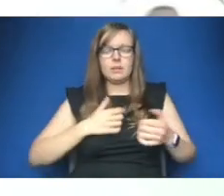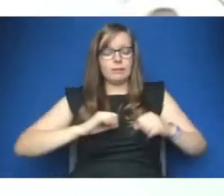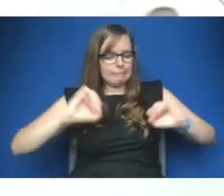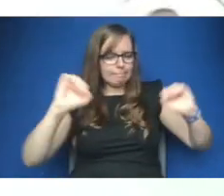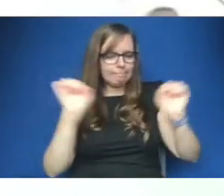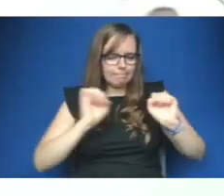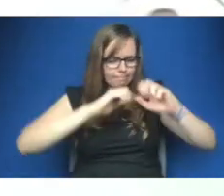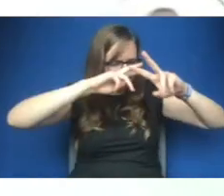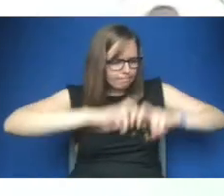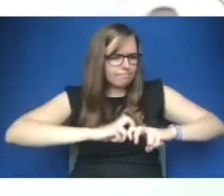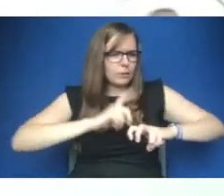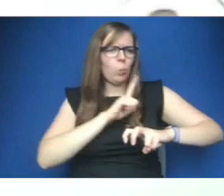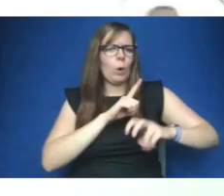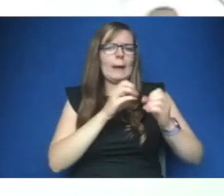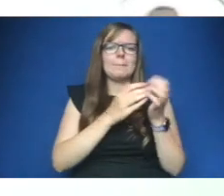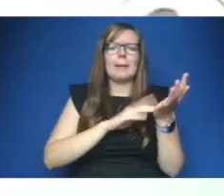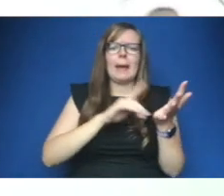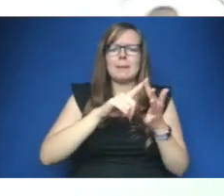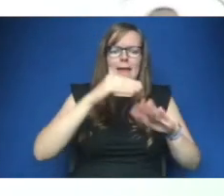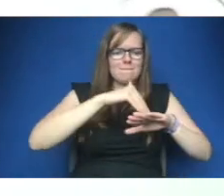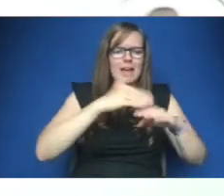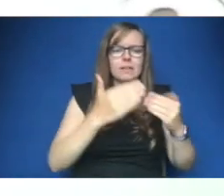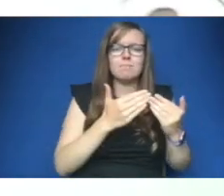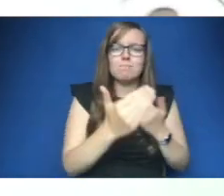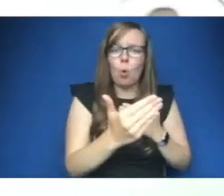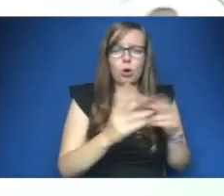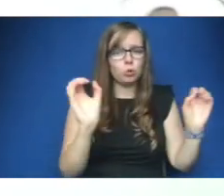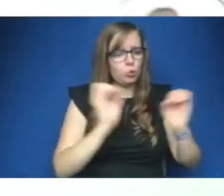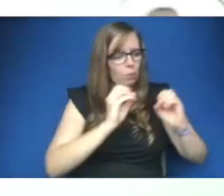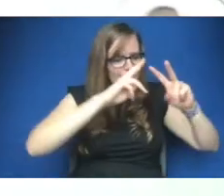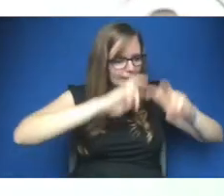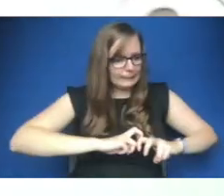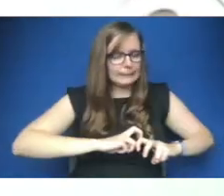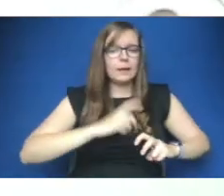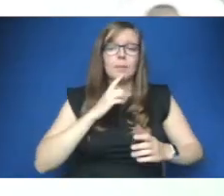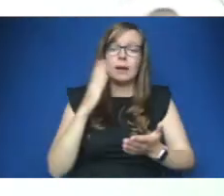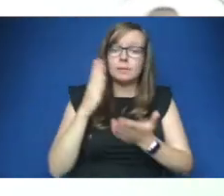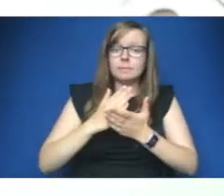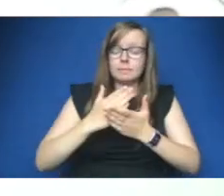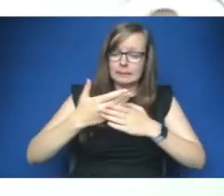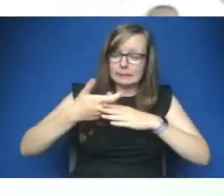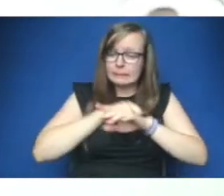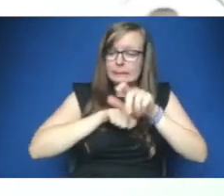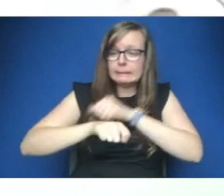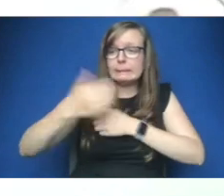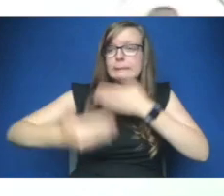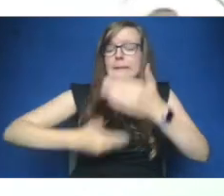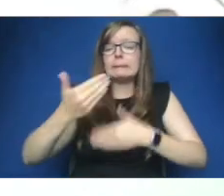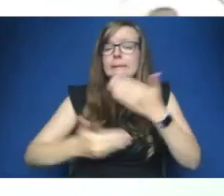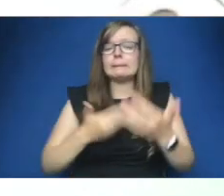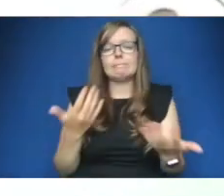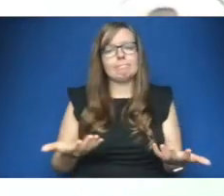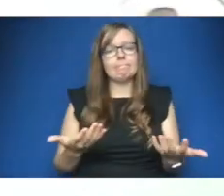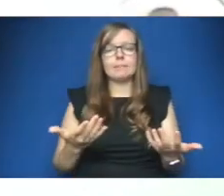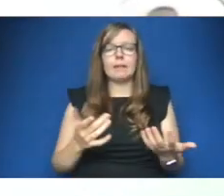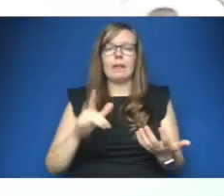why bme have been affected more but actually taking action has been very little and i think that's where it becomes really